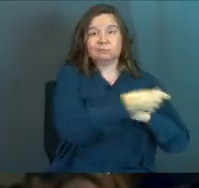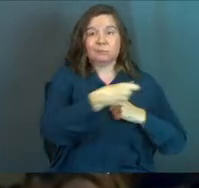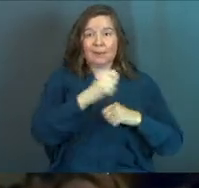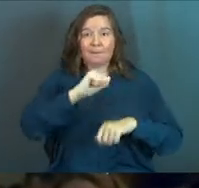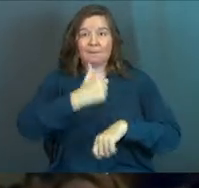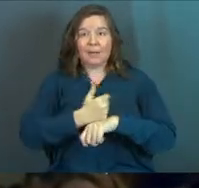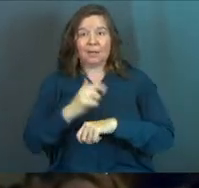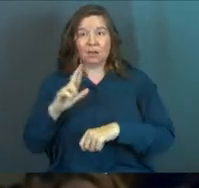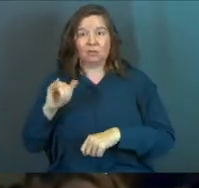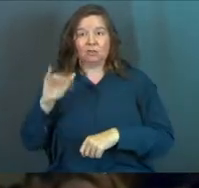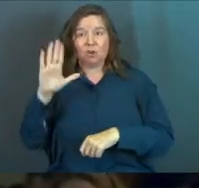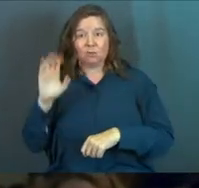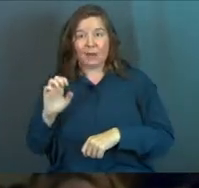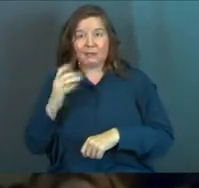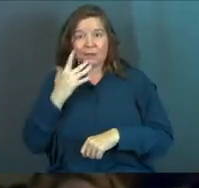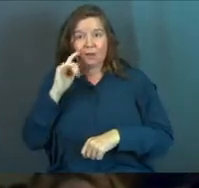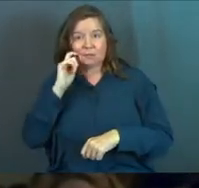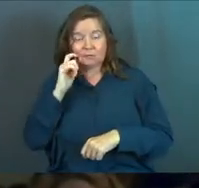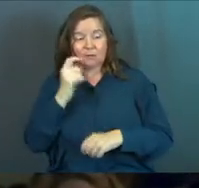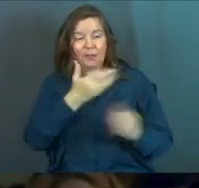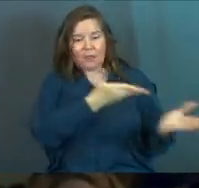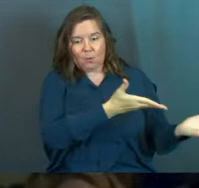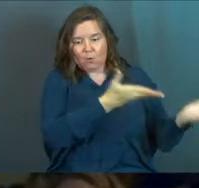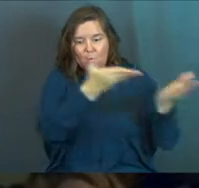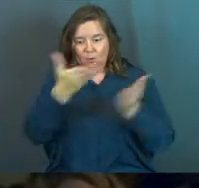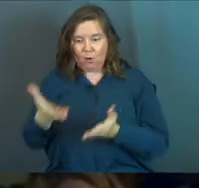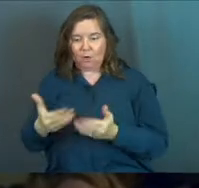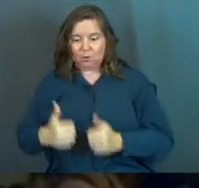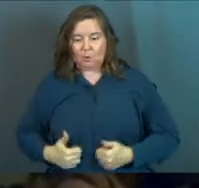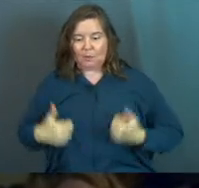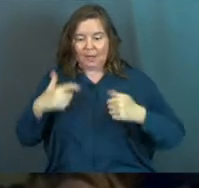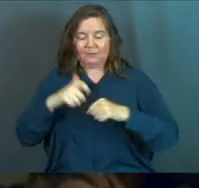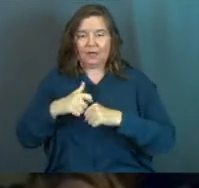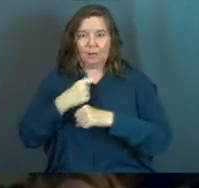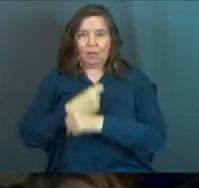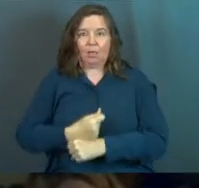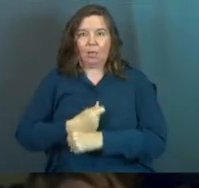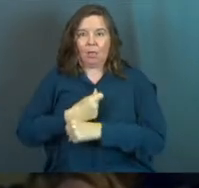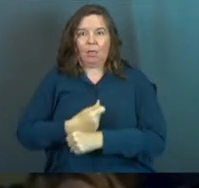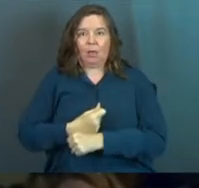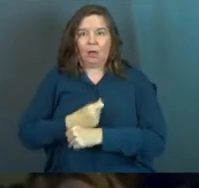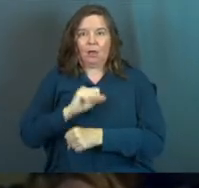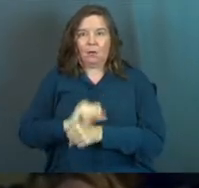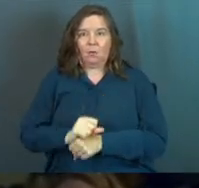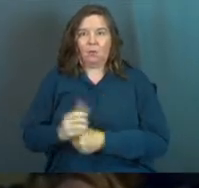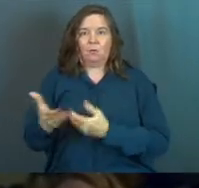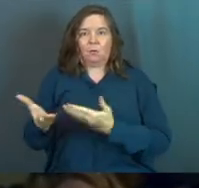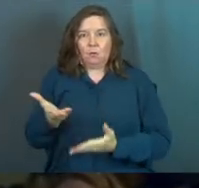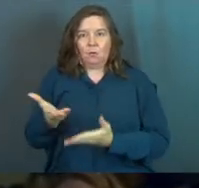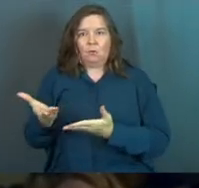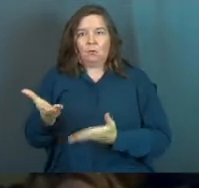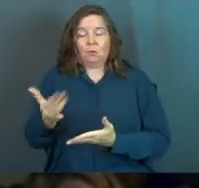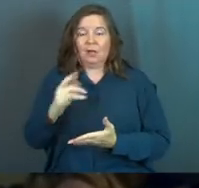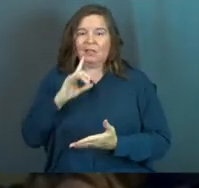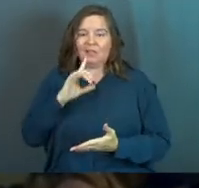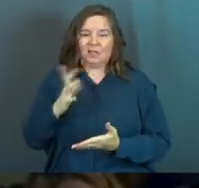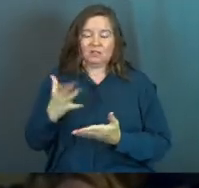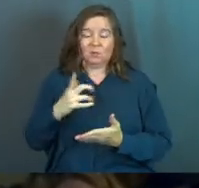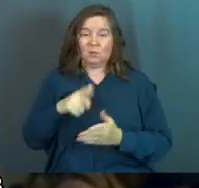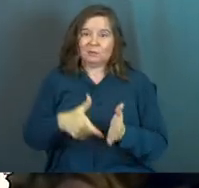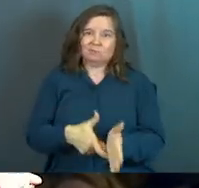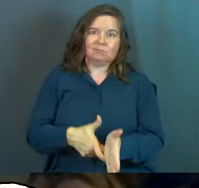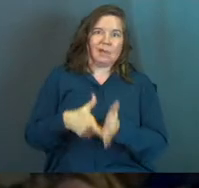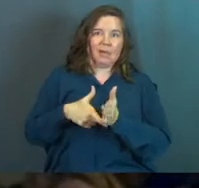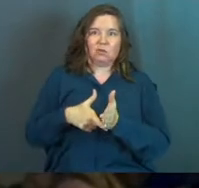on their race. They were kidnapped and they were brought into a lifetime of servitude. And their servitude was absolutely